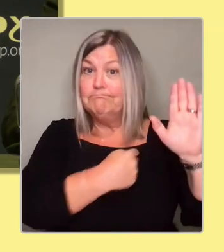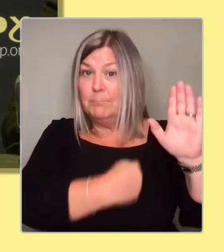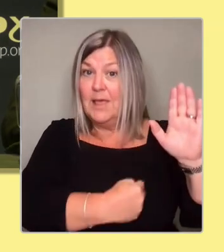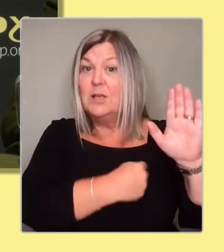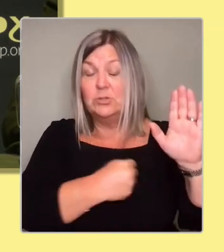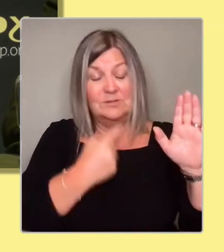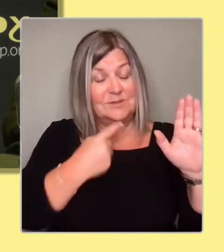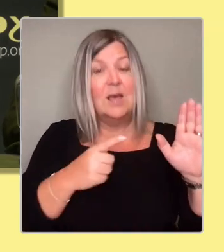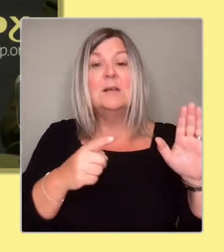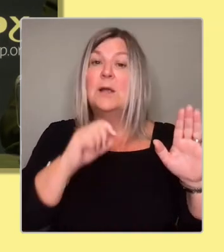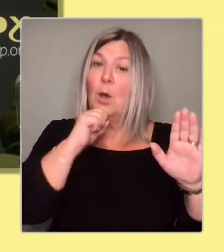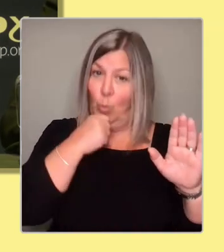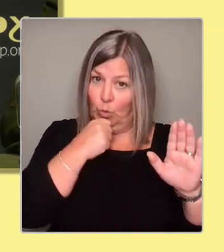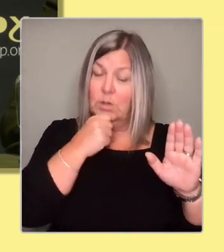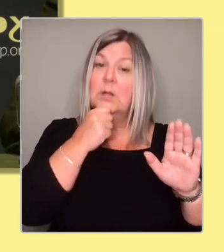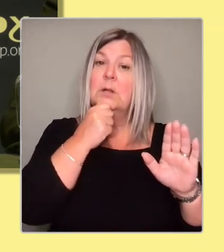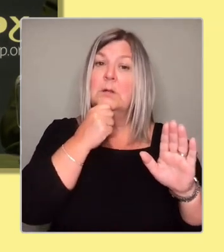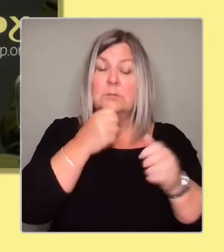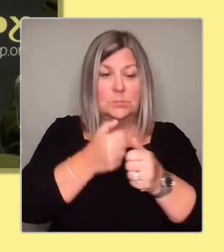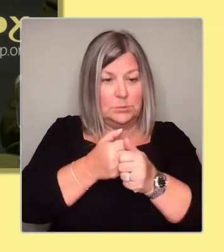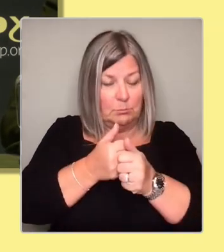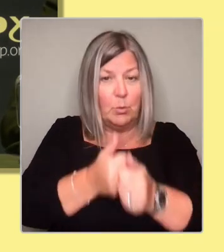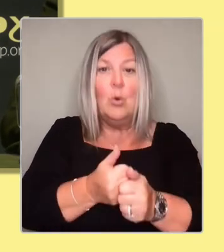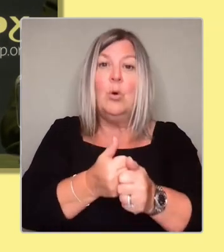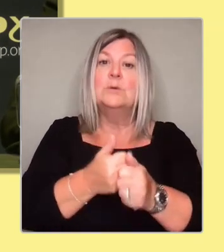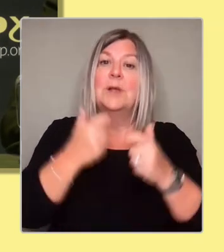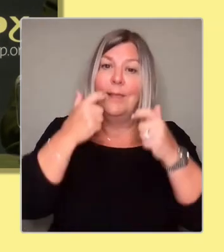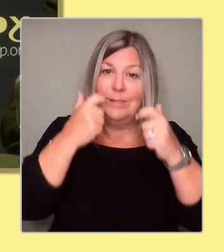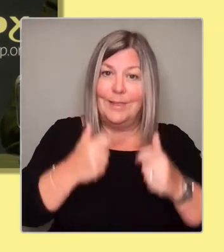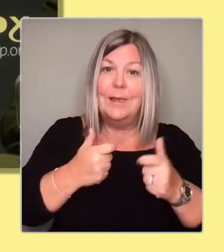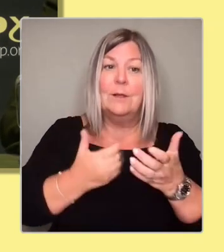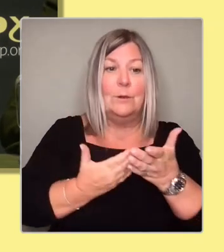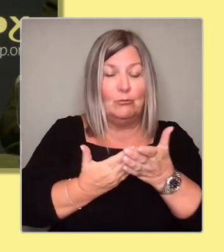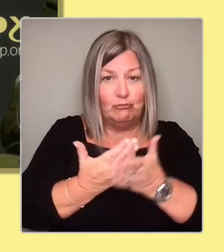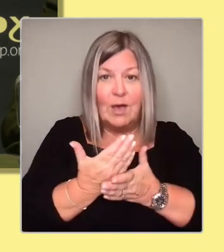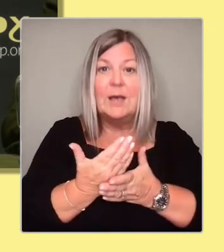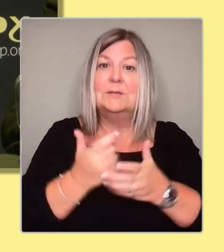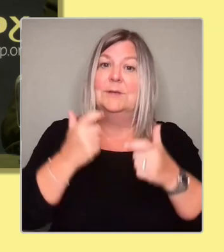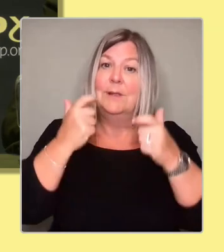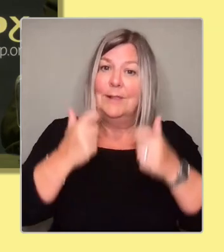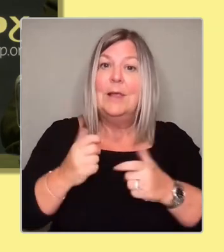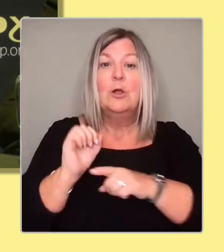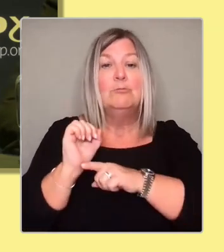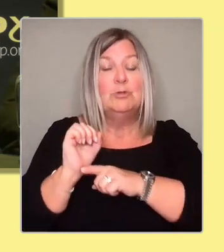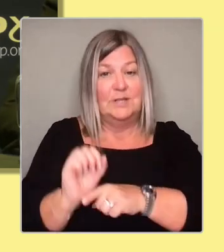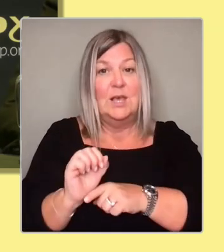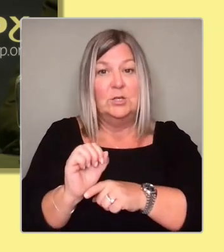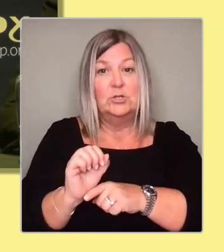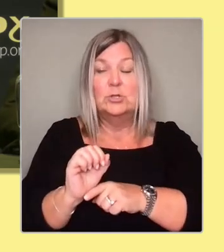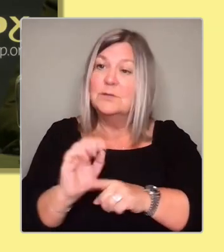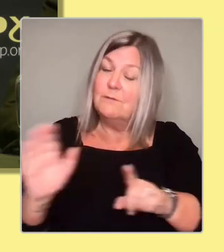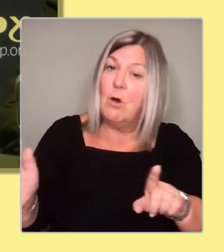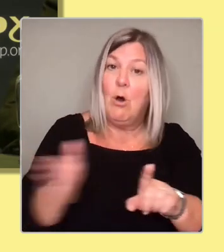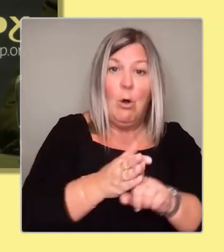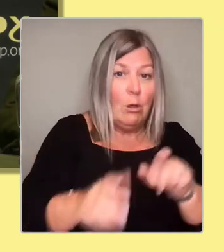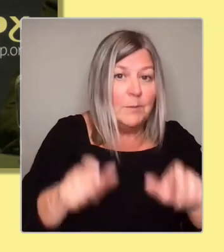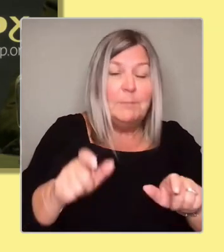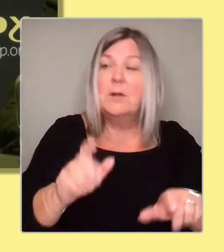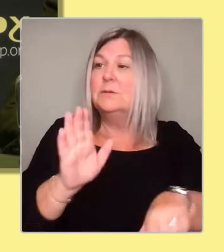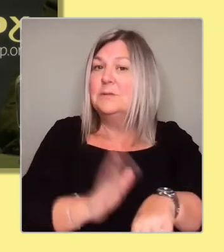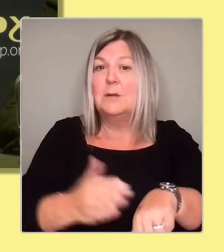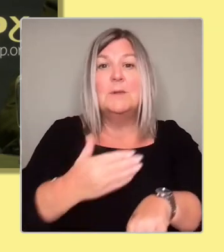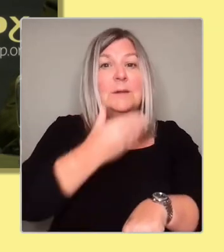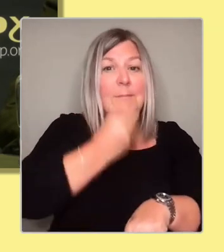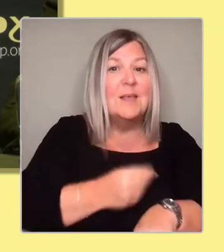and the legal protections for every single Scot in Scotland, whether they are male or female or trans or gay